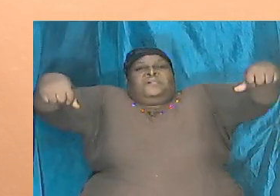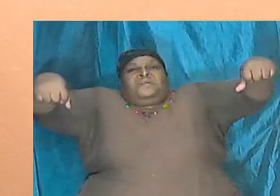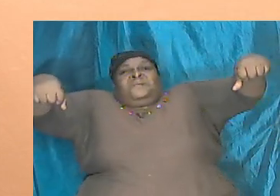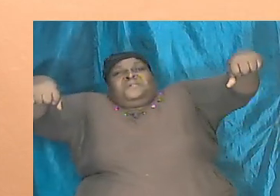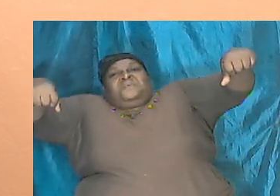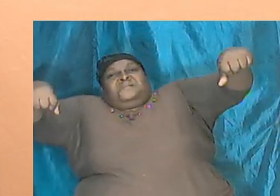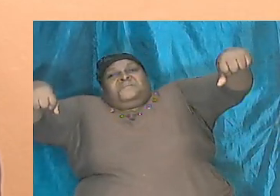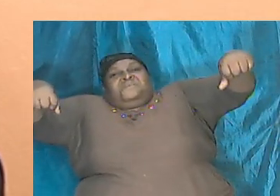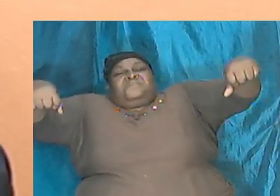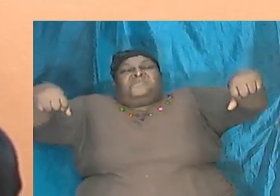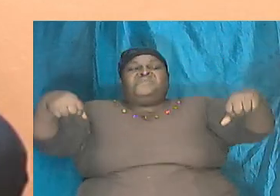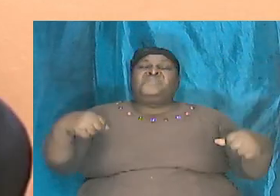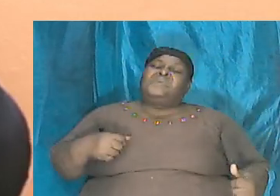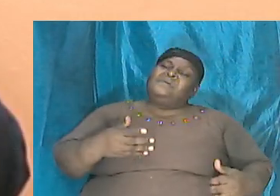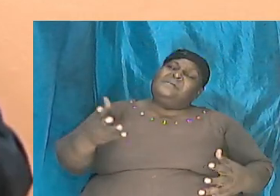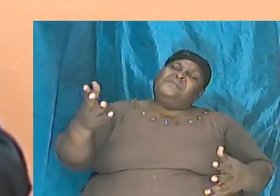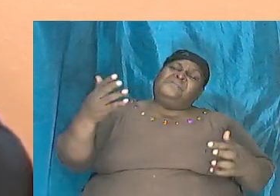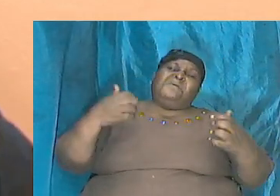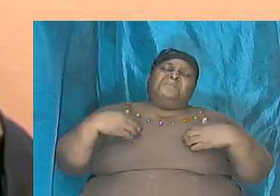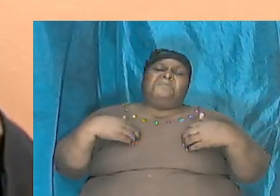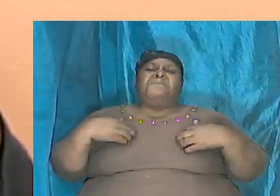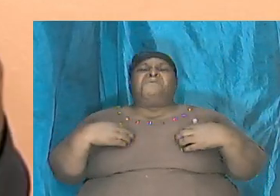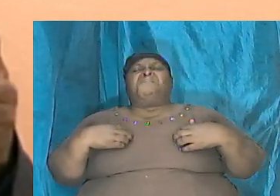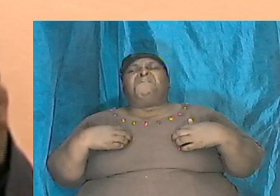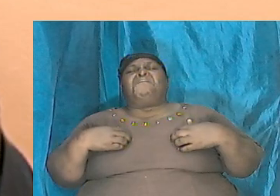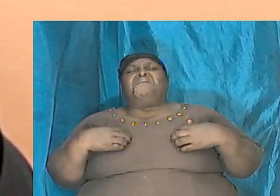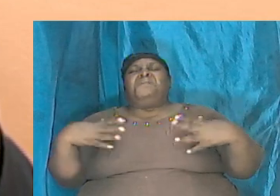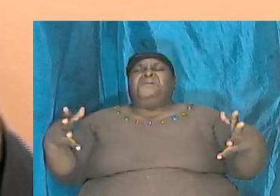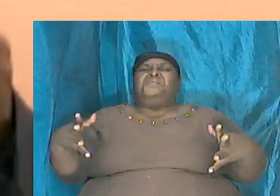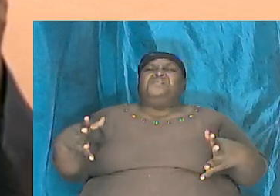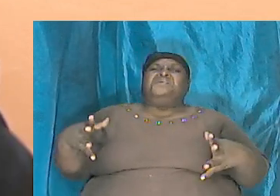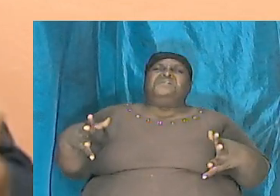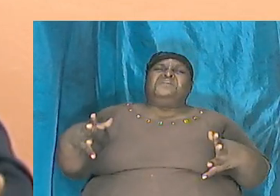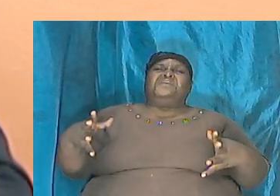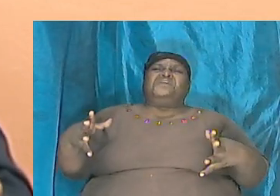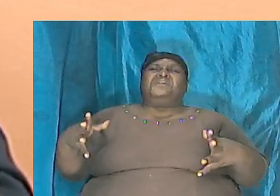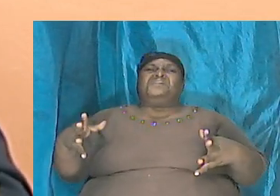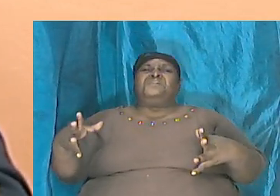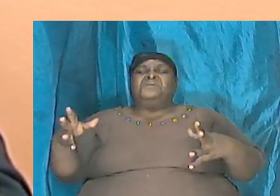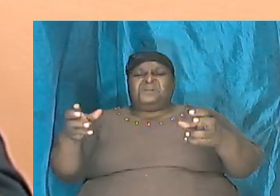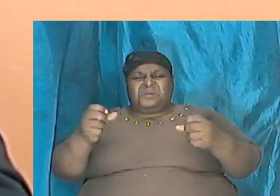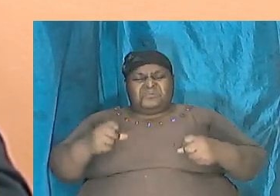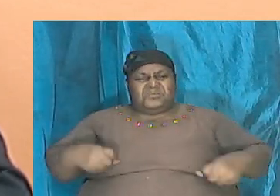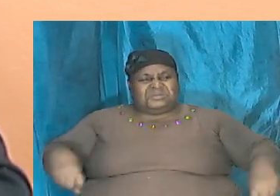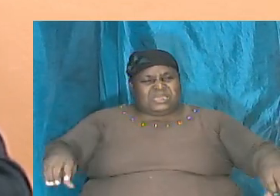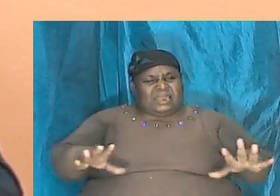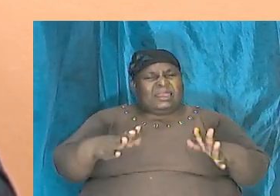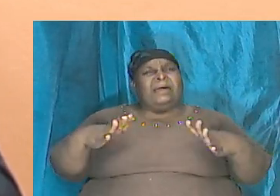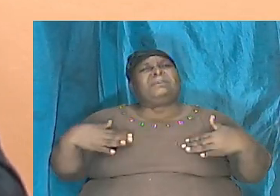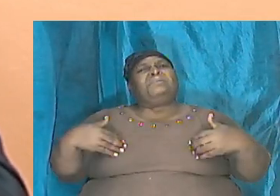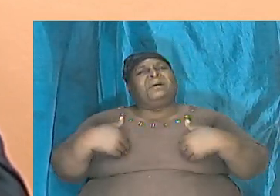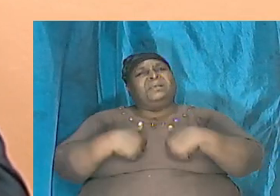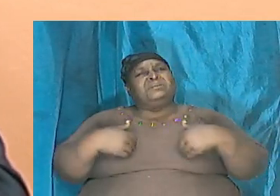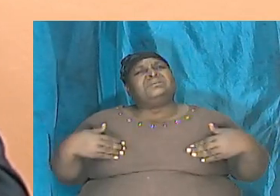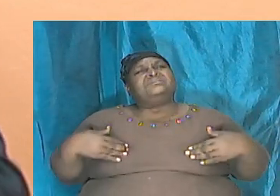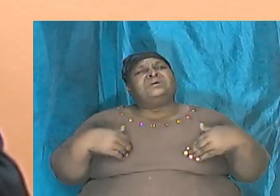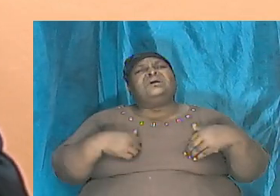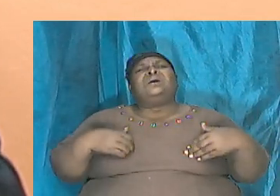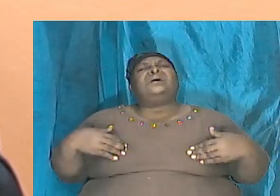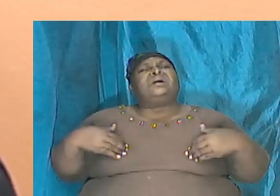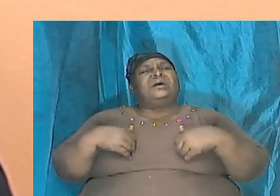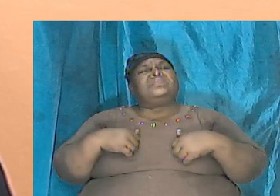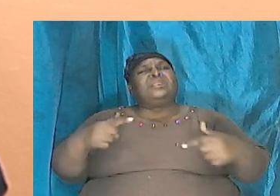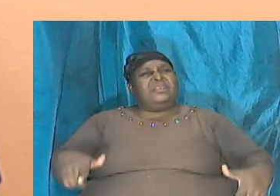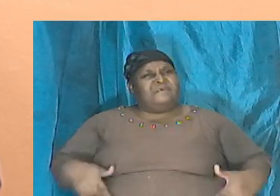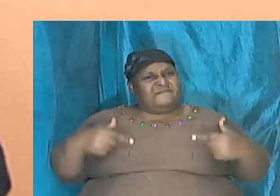have dinosaurs and you have the different types. You have some that were land animals and they roamed the land. You have some of